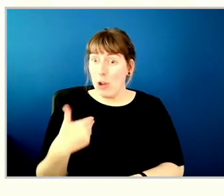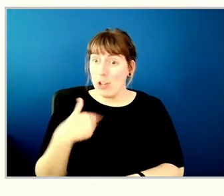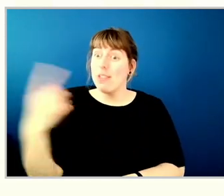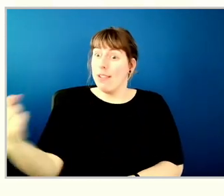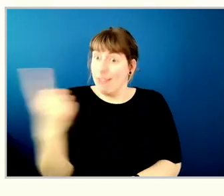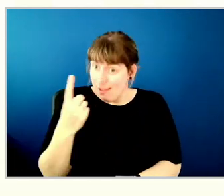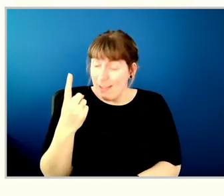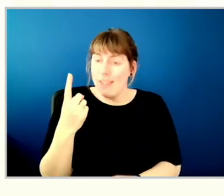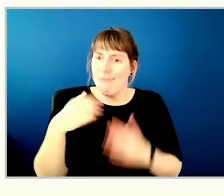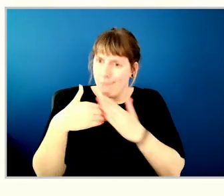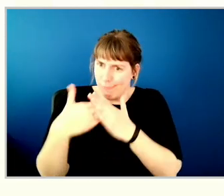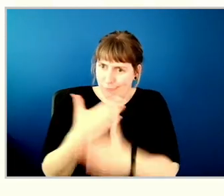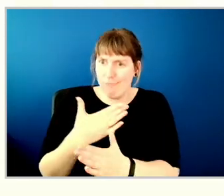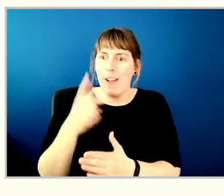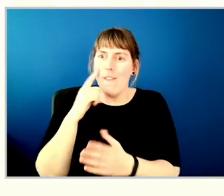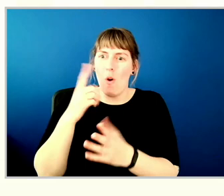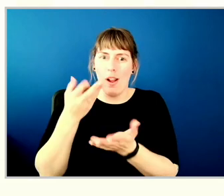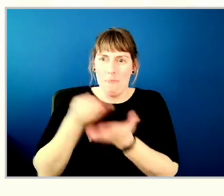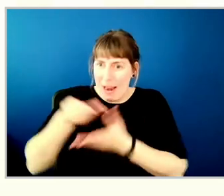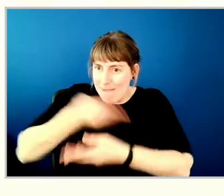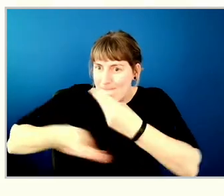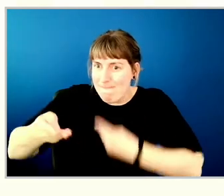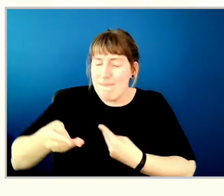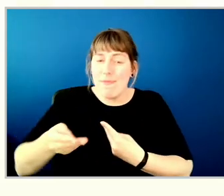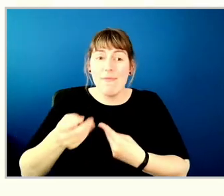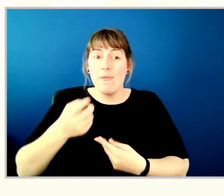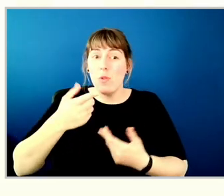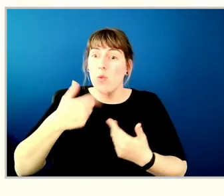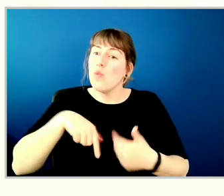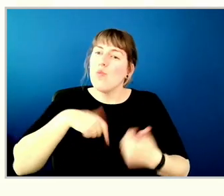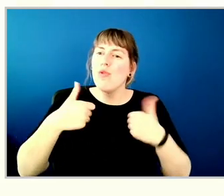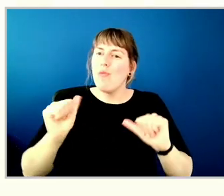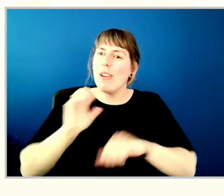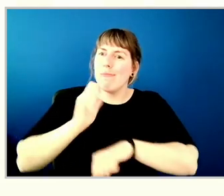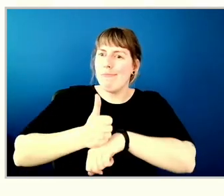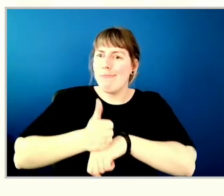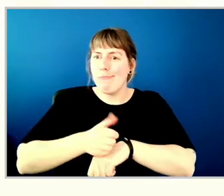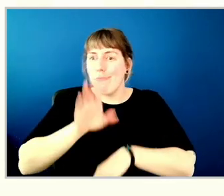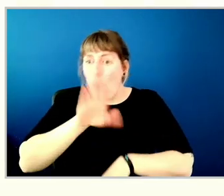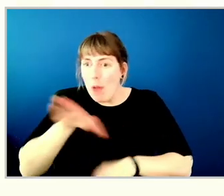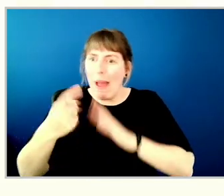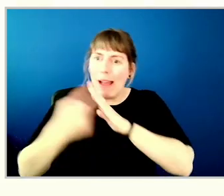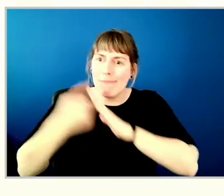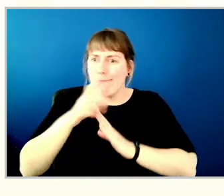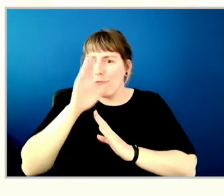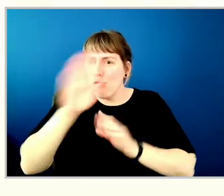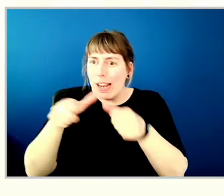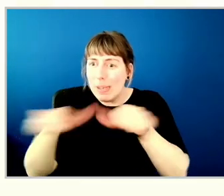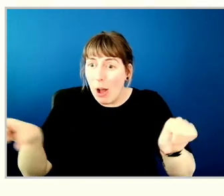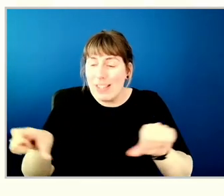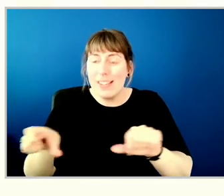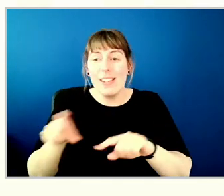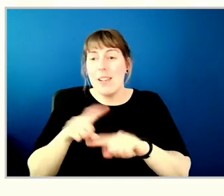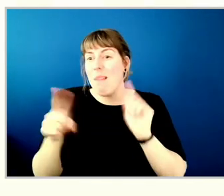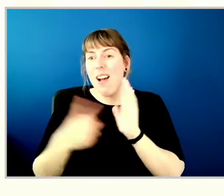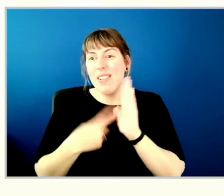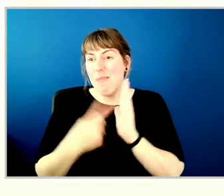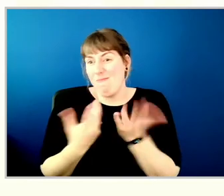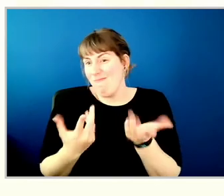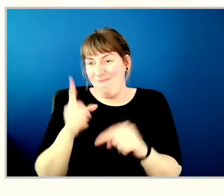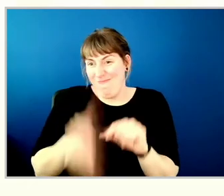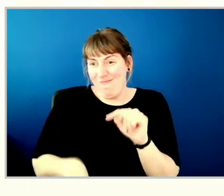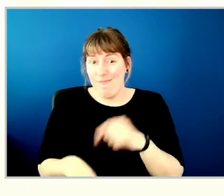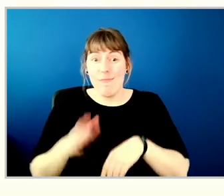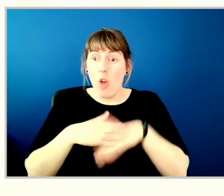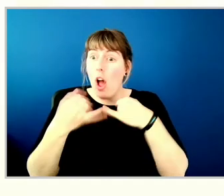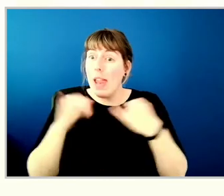to the branch. We really try to get folks on direct deposit so that they can kind of have their money automatically come into their account. We don't have online